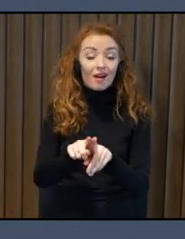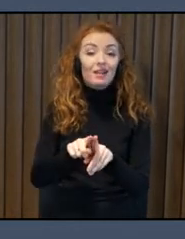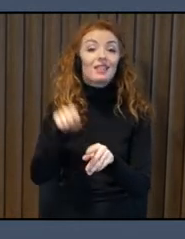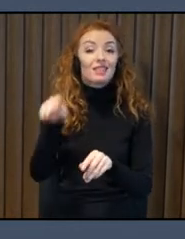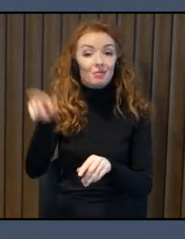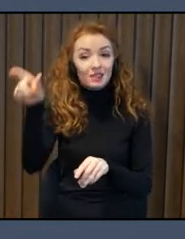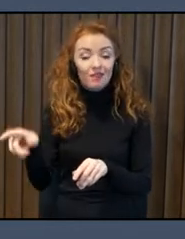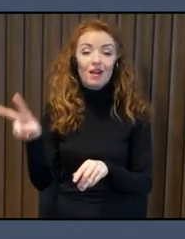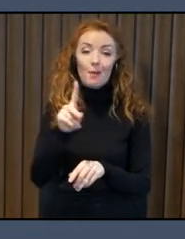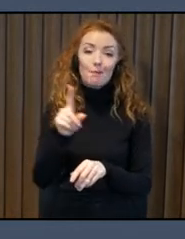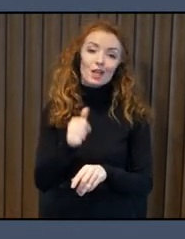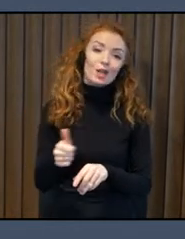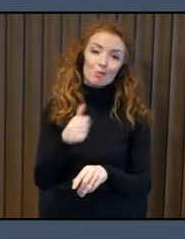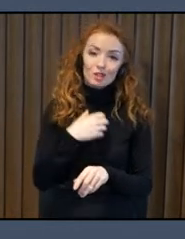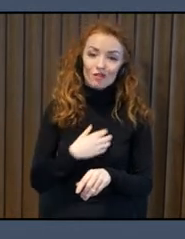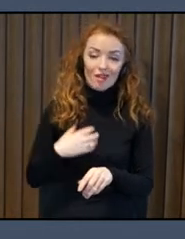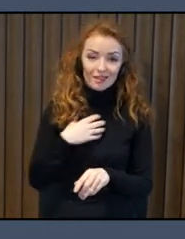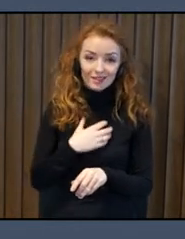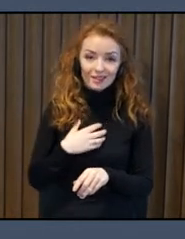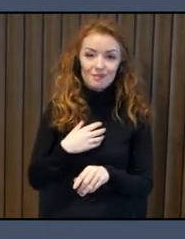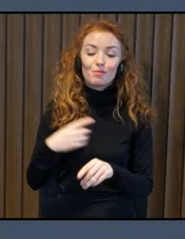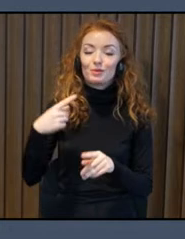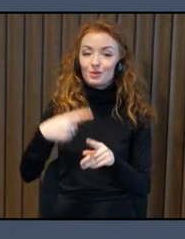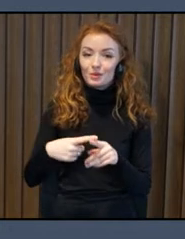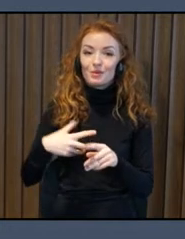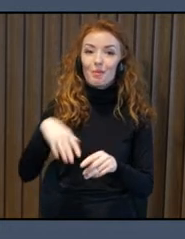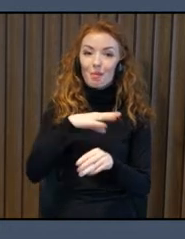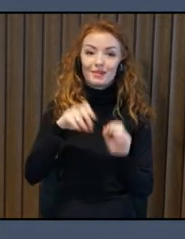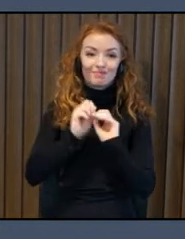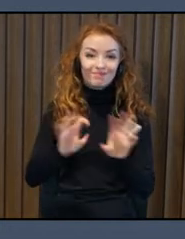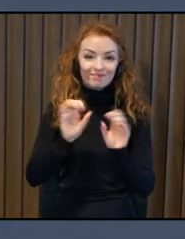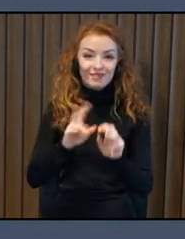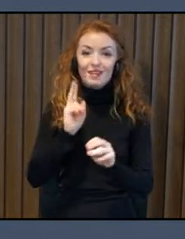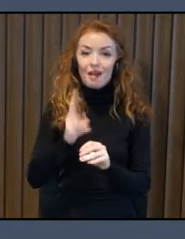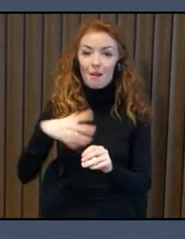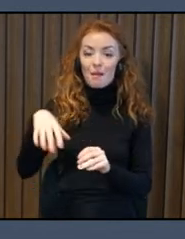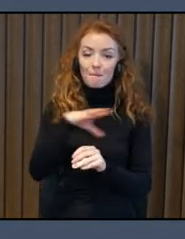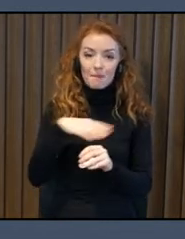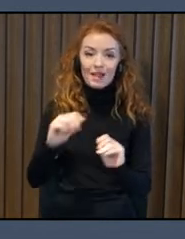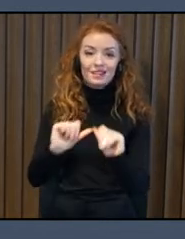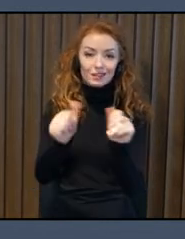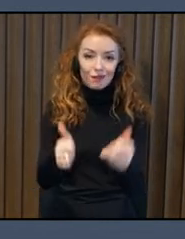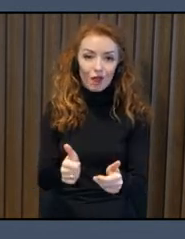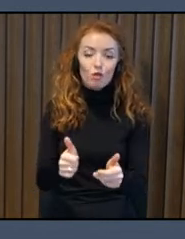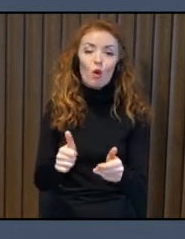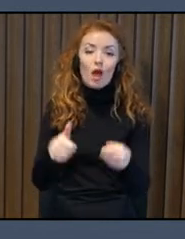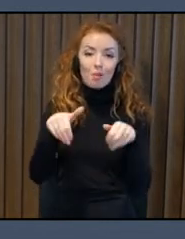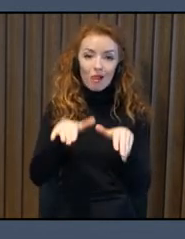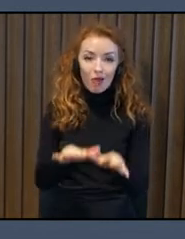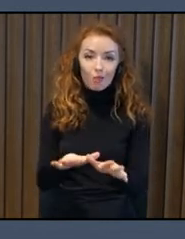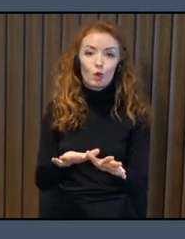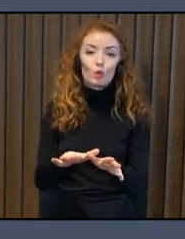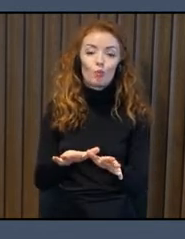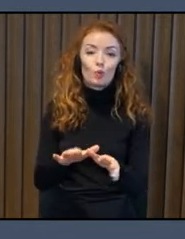won and how we tried to systemize decision making into what you can call accessibility mainstreaming and some of the more